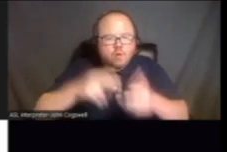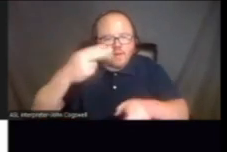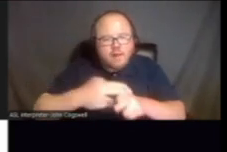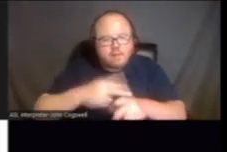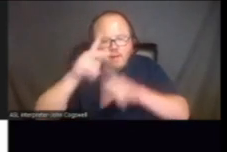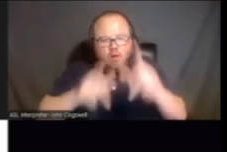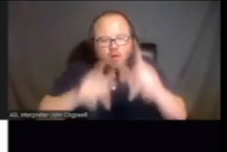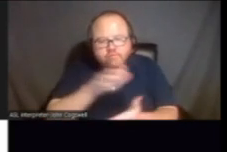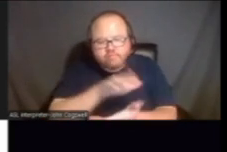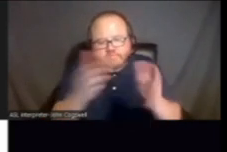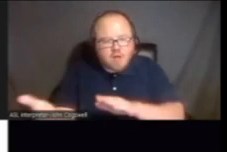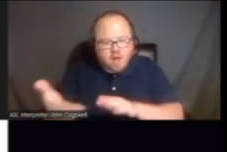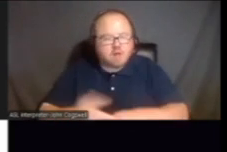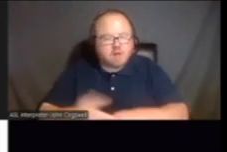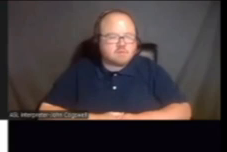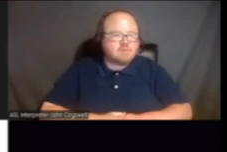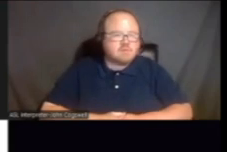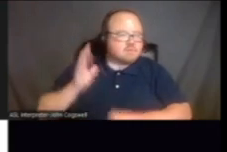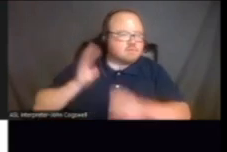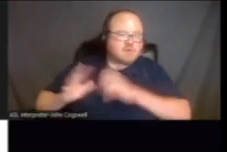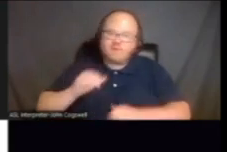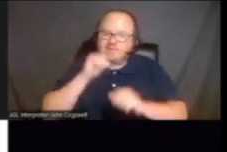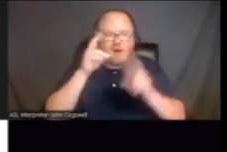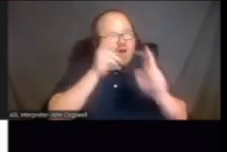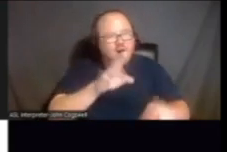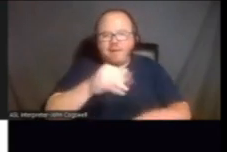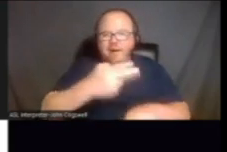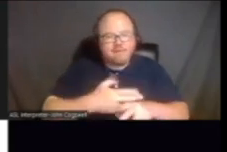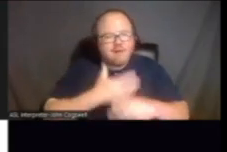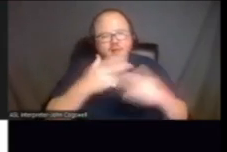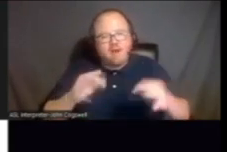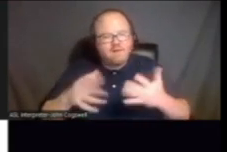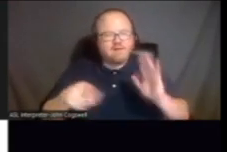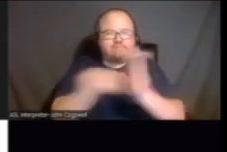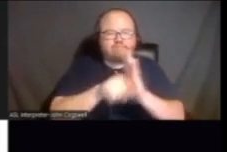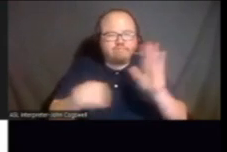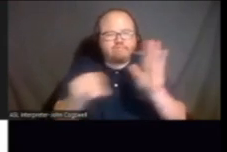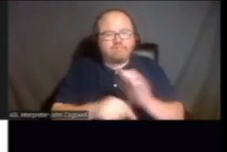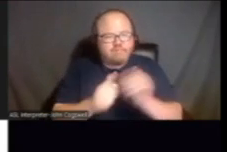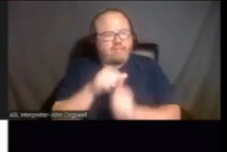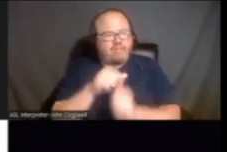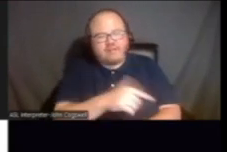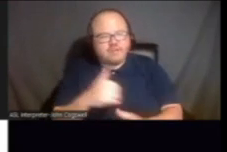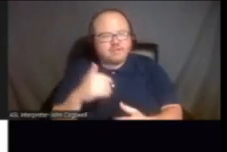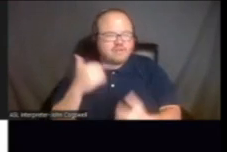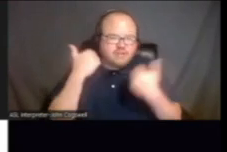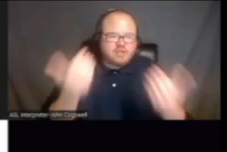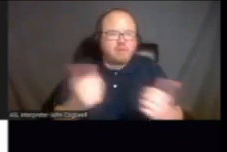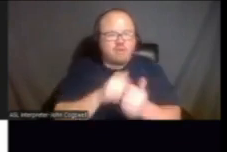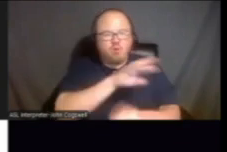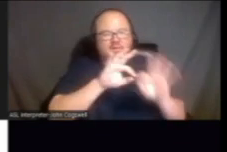deceased. So in the past, they were not being honored by name. There was a lot of stigma attached to it and a lot of shame by family.